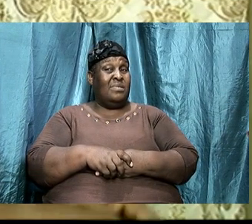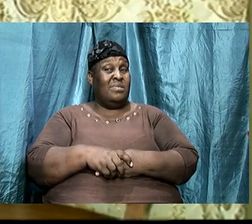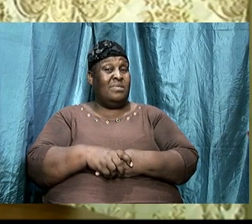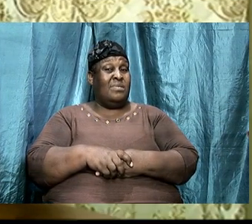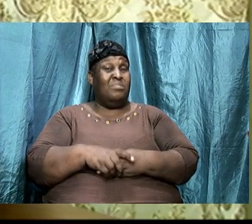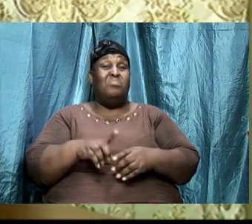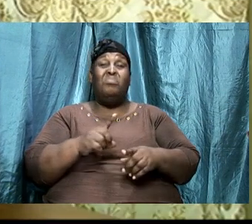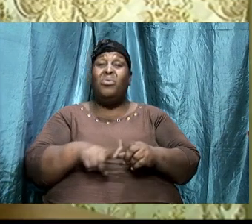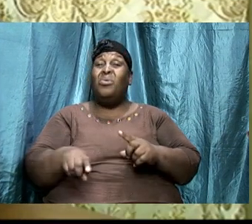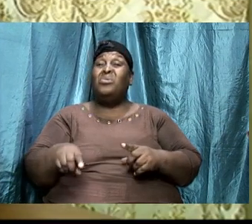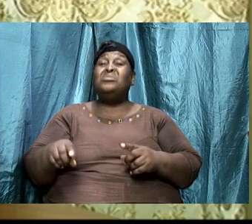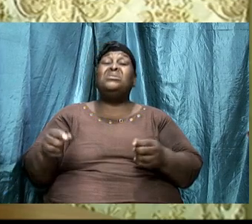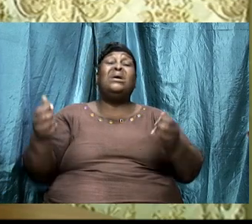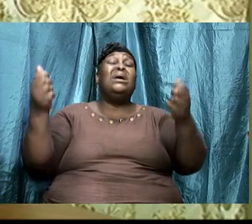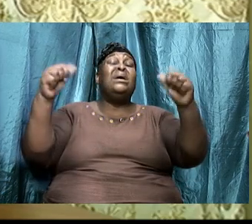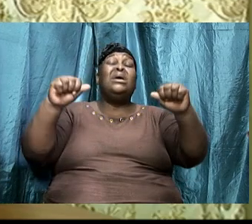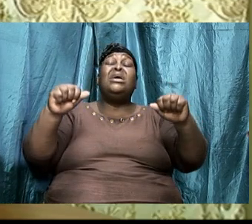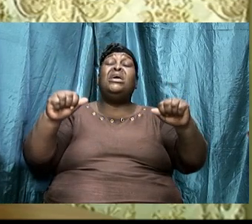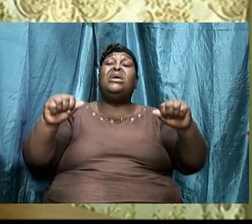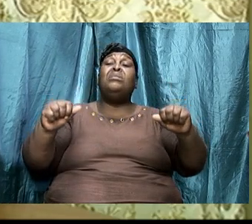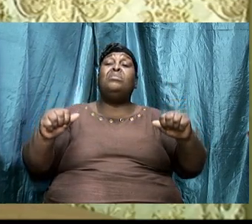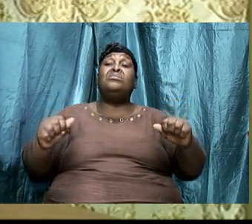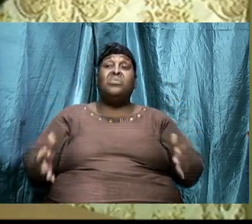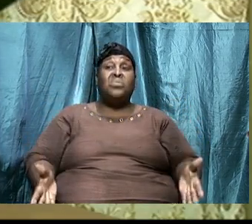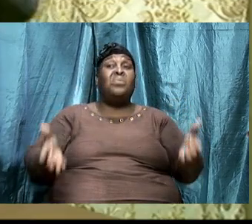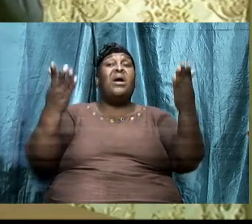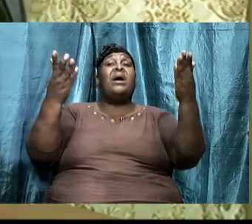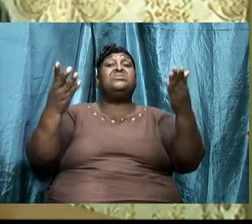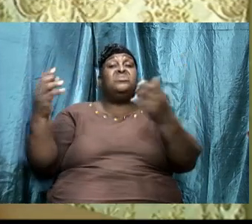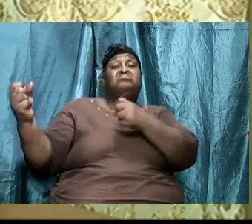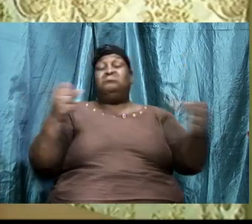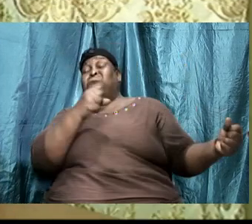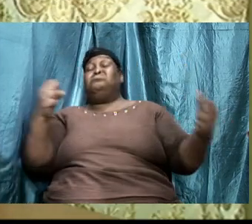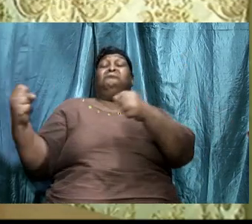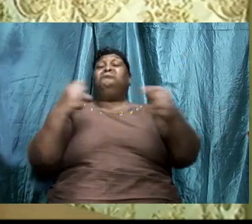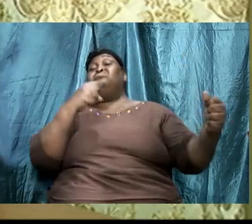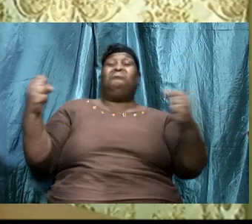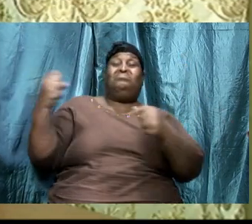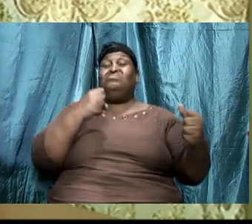but because he was able to get up now and shake off